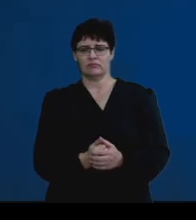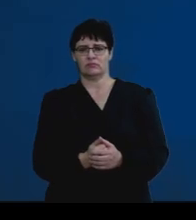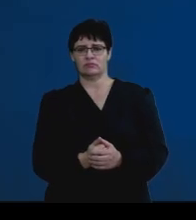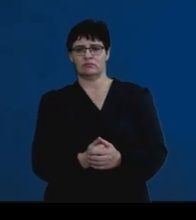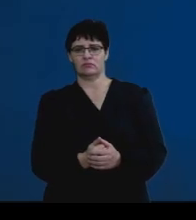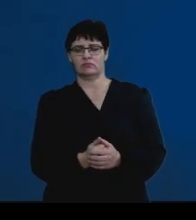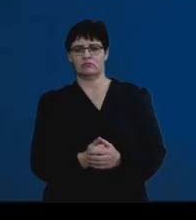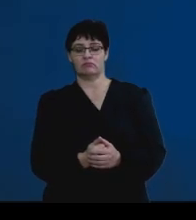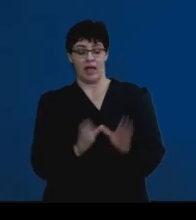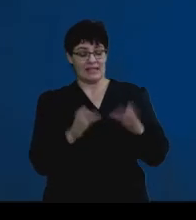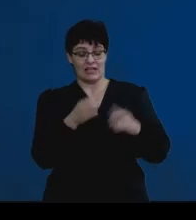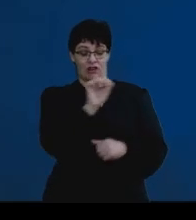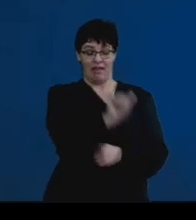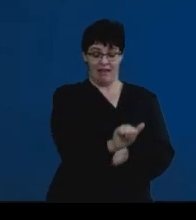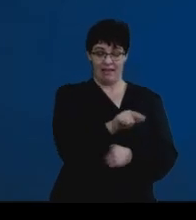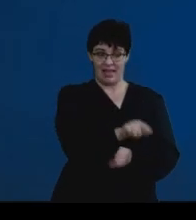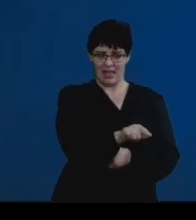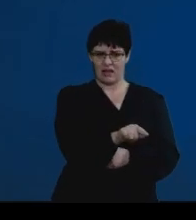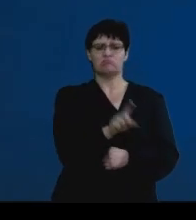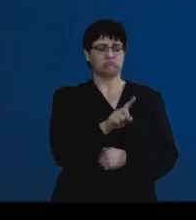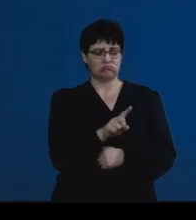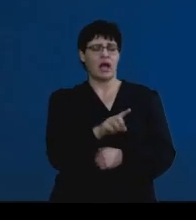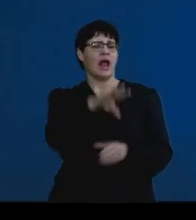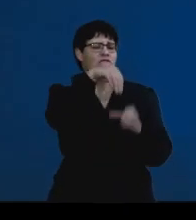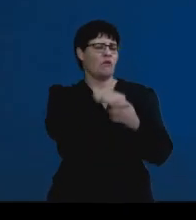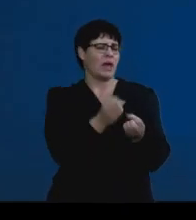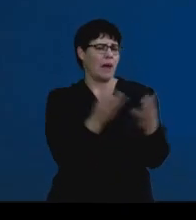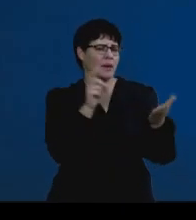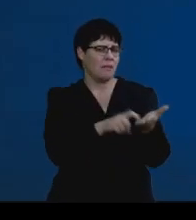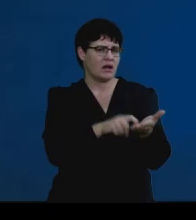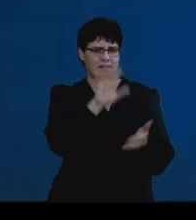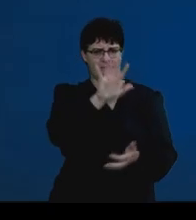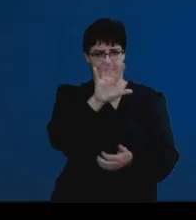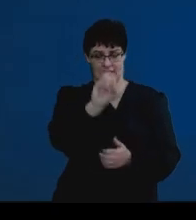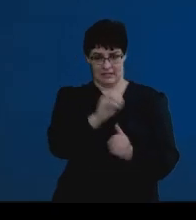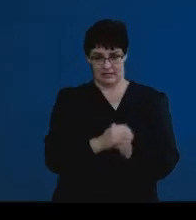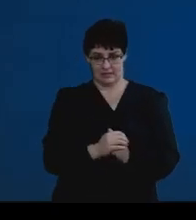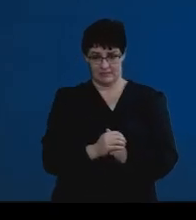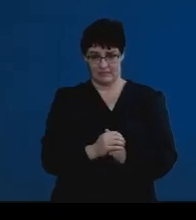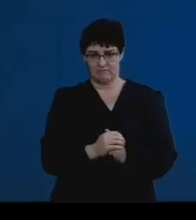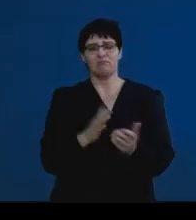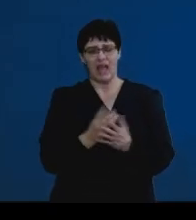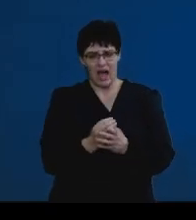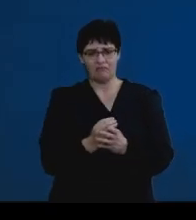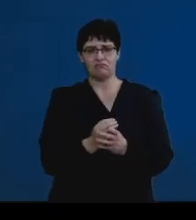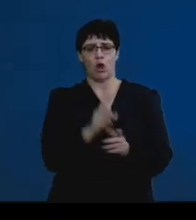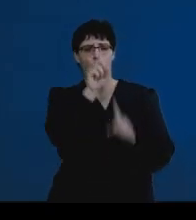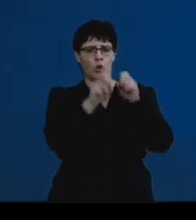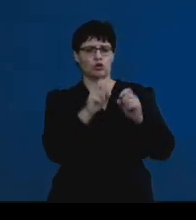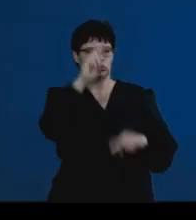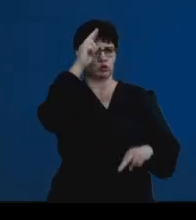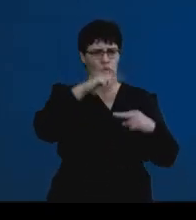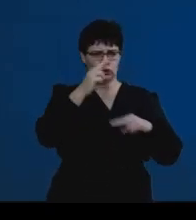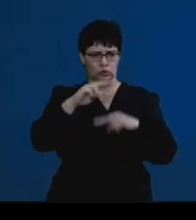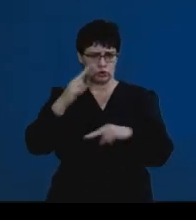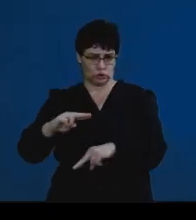Section A consists of 50 marks. This has a series of shorter questions. And each